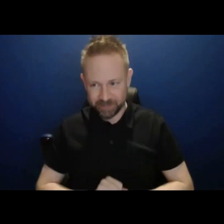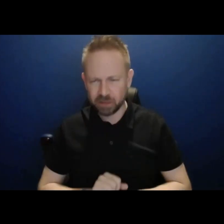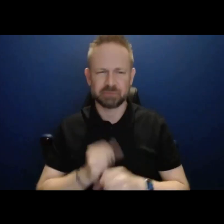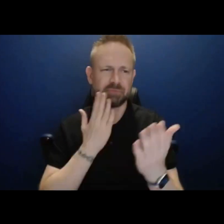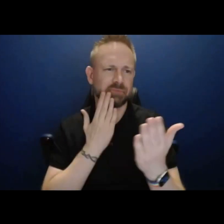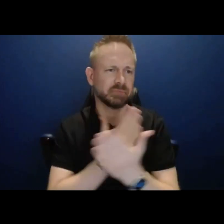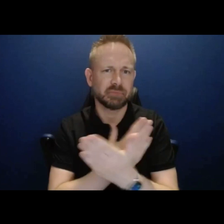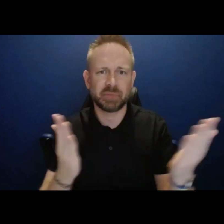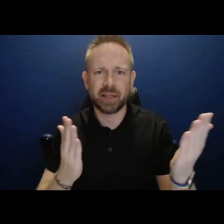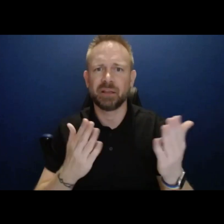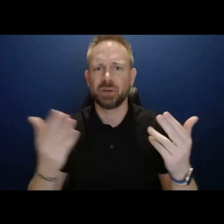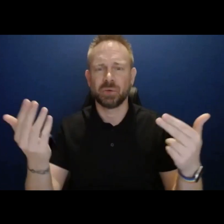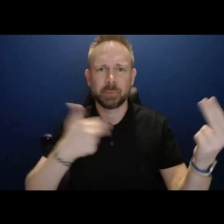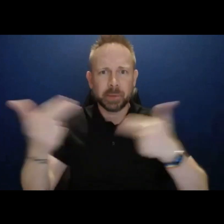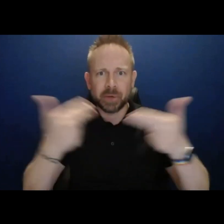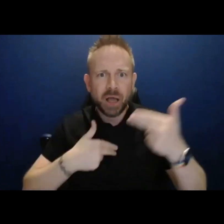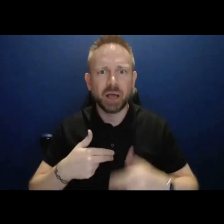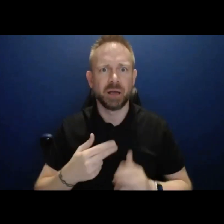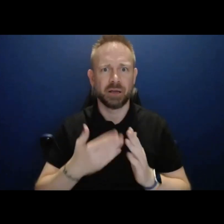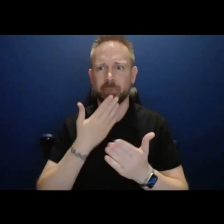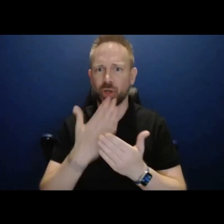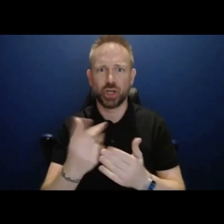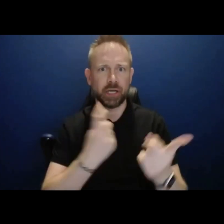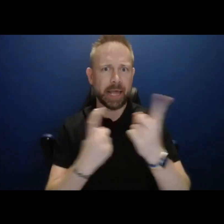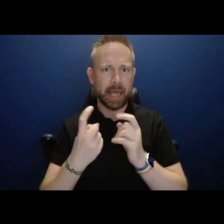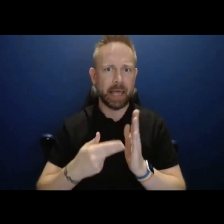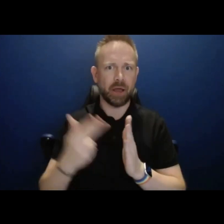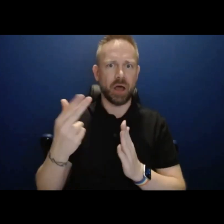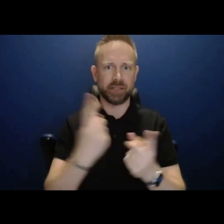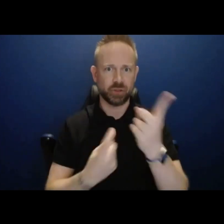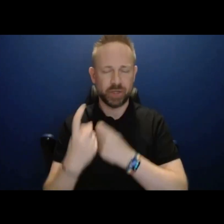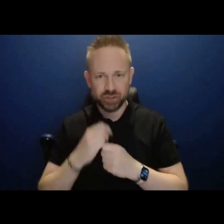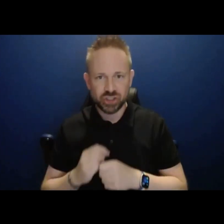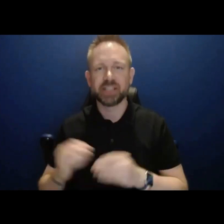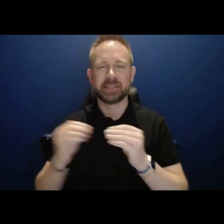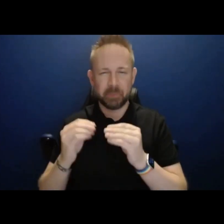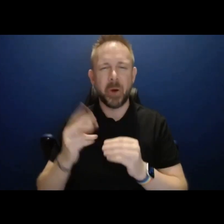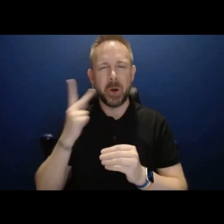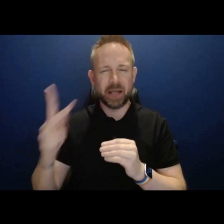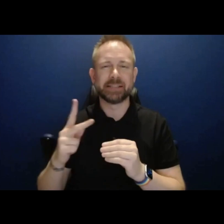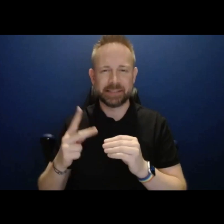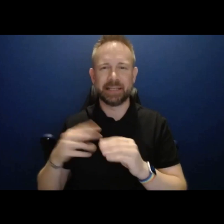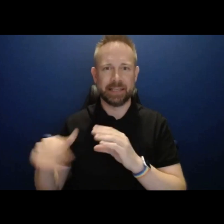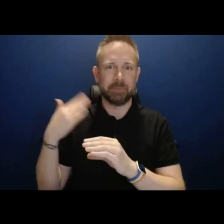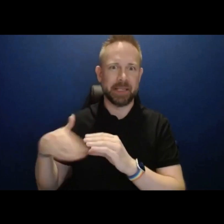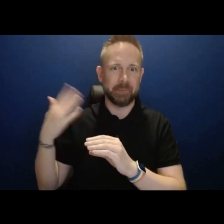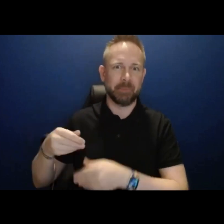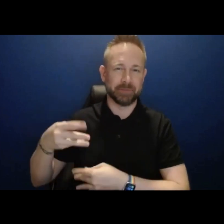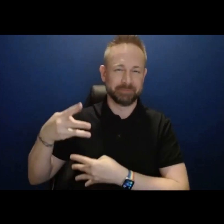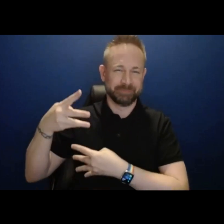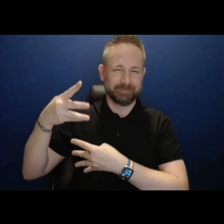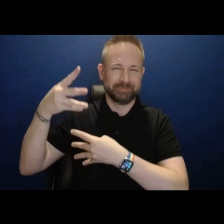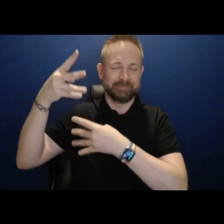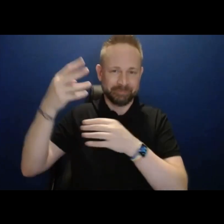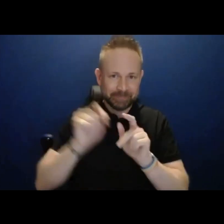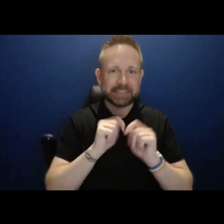and sharing your honest questions. I know that there are some more that have come in electronically and the team will work to get those answers back